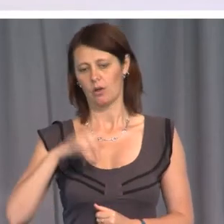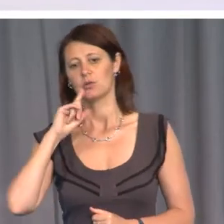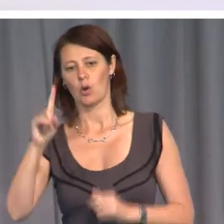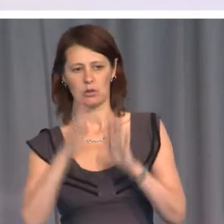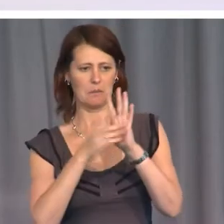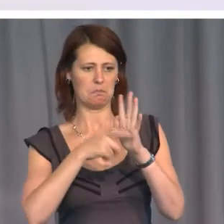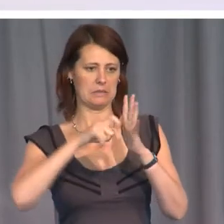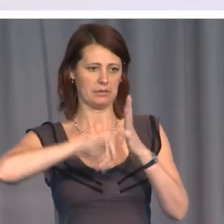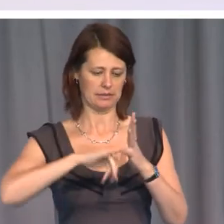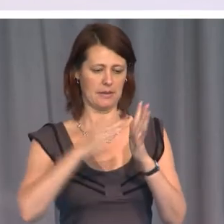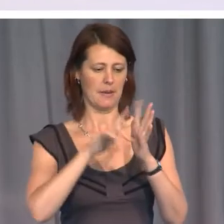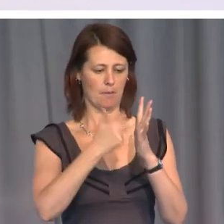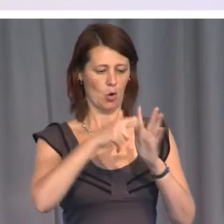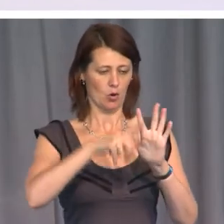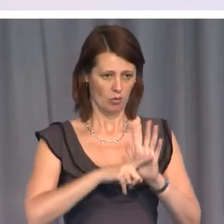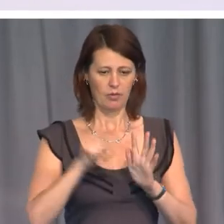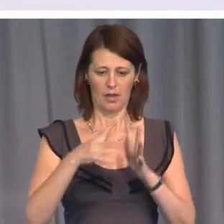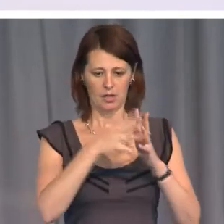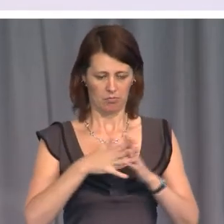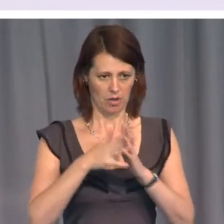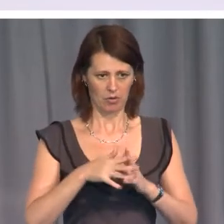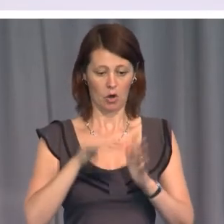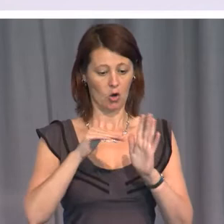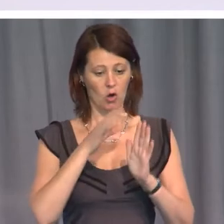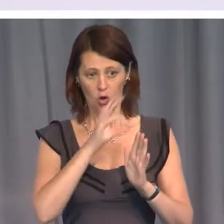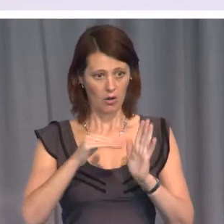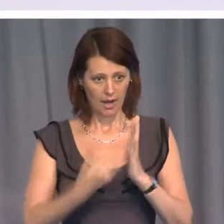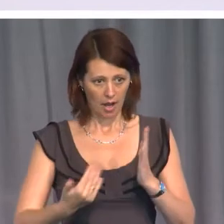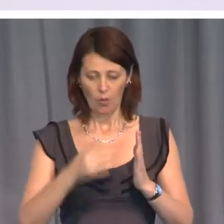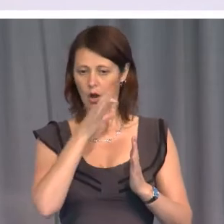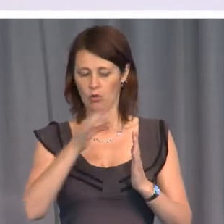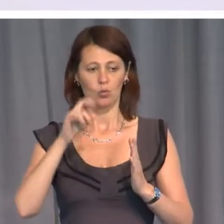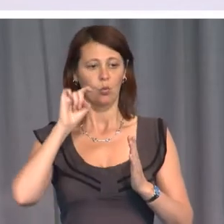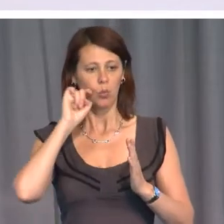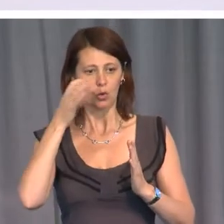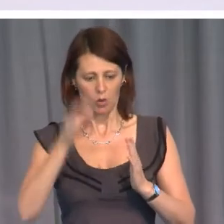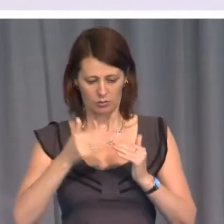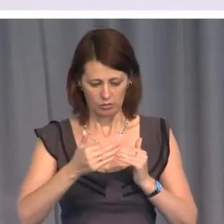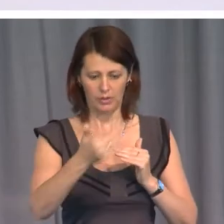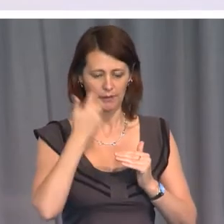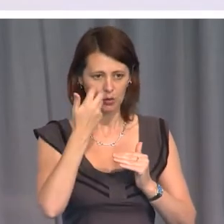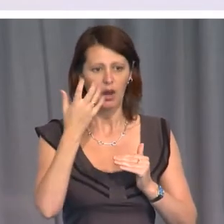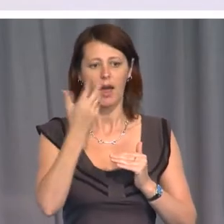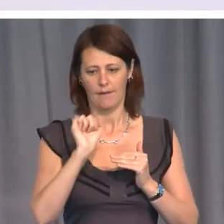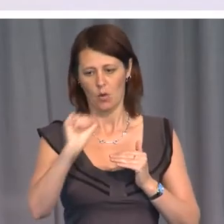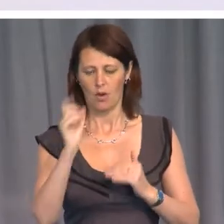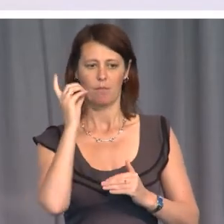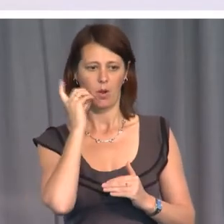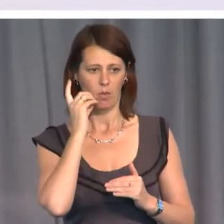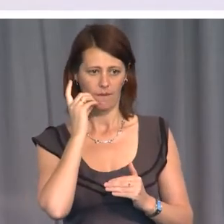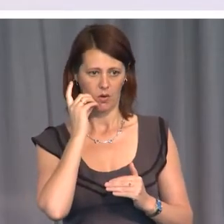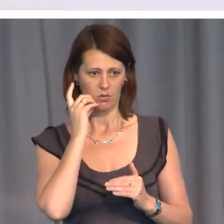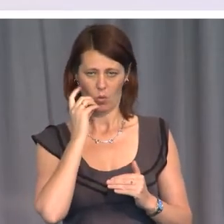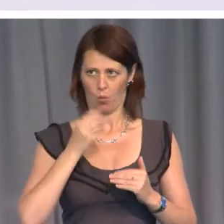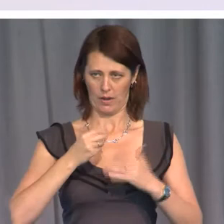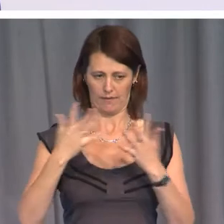Merkel that the United States does not now and will not in the future hack her mobile phone, whatever it